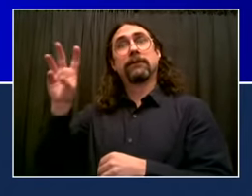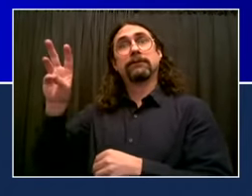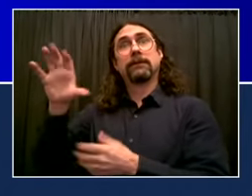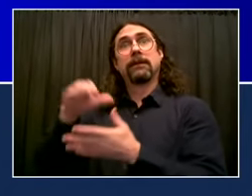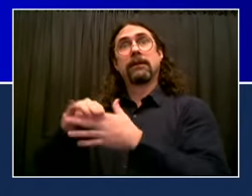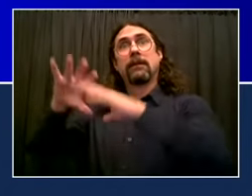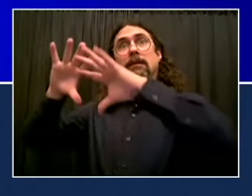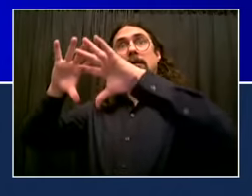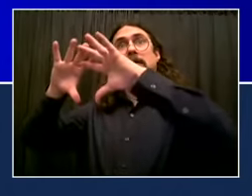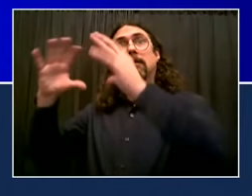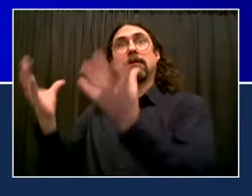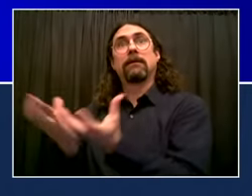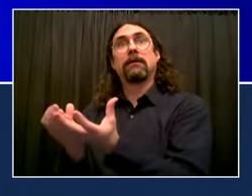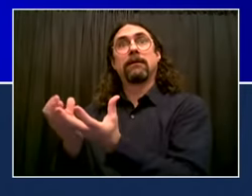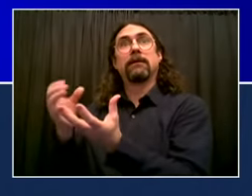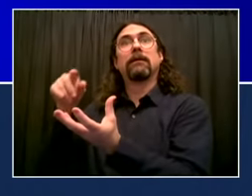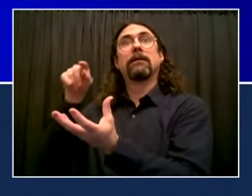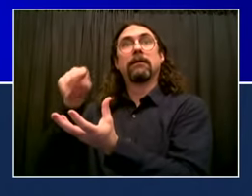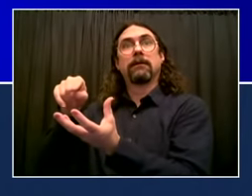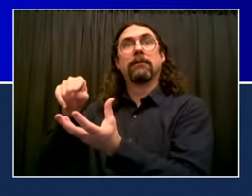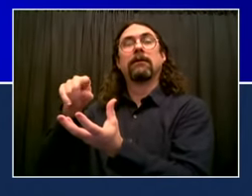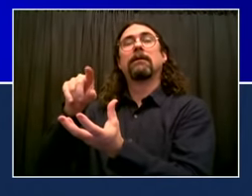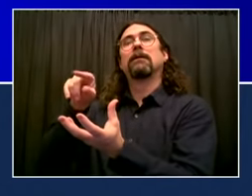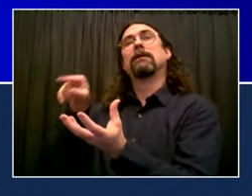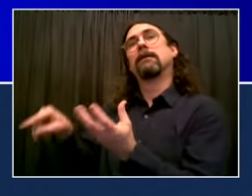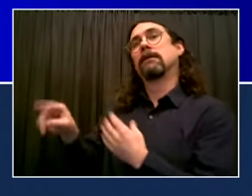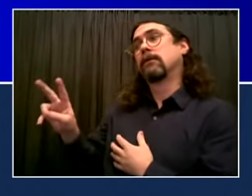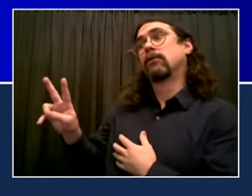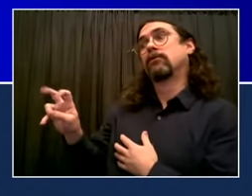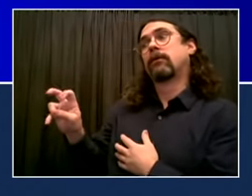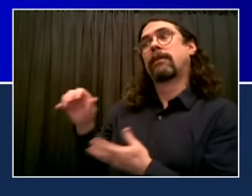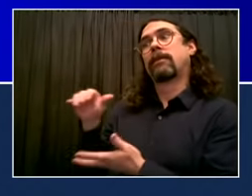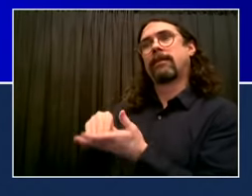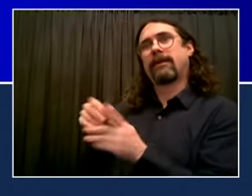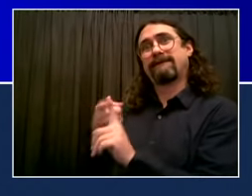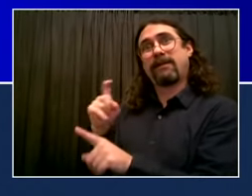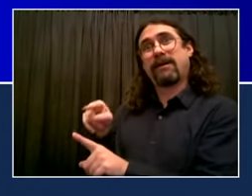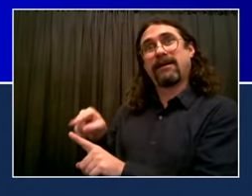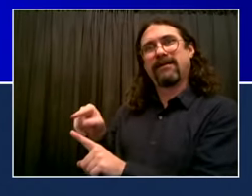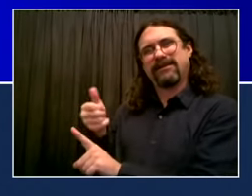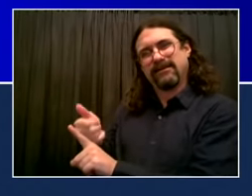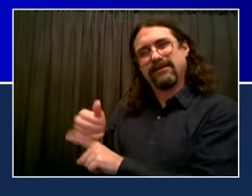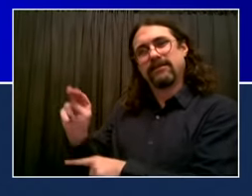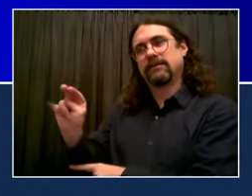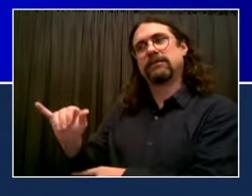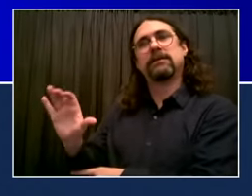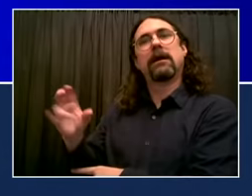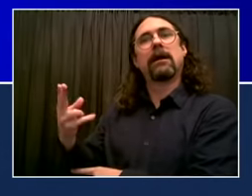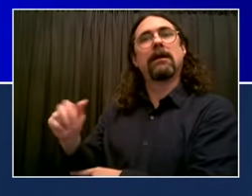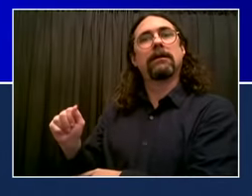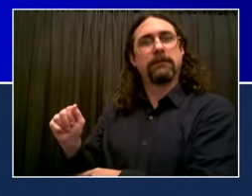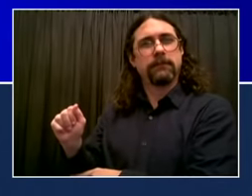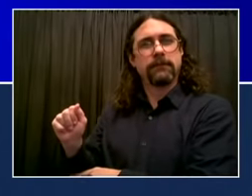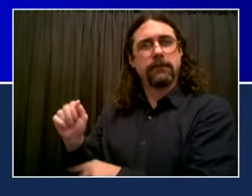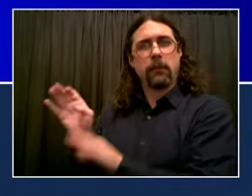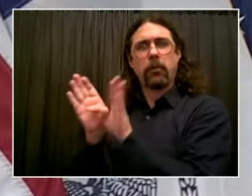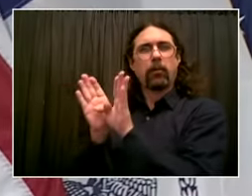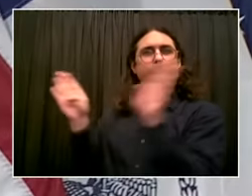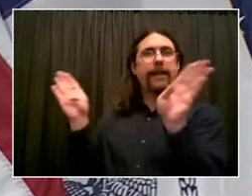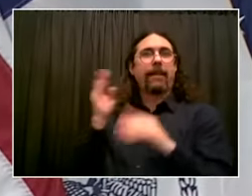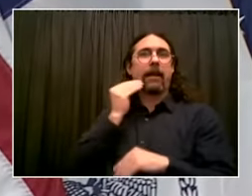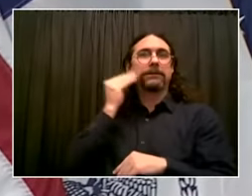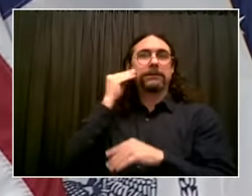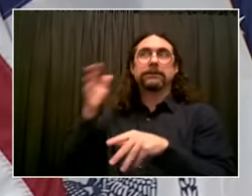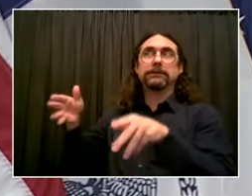So recovery for all means everyone having the same opportunity to participate. It means